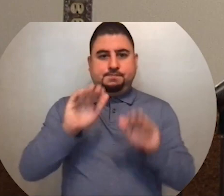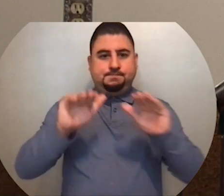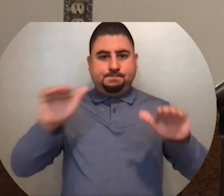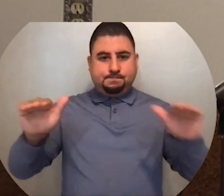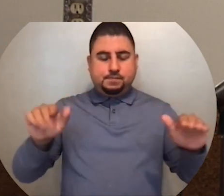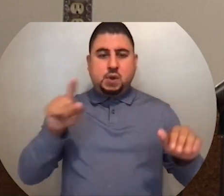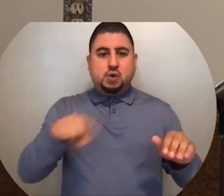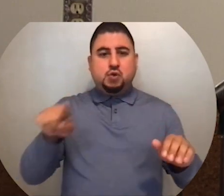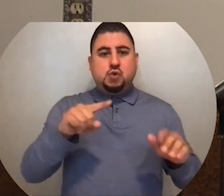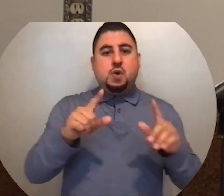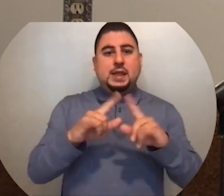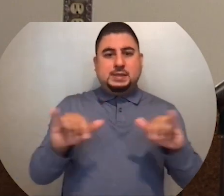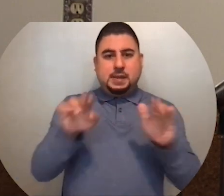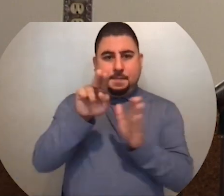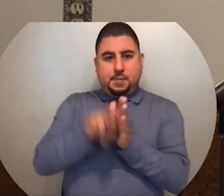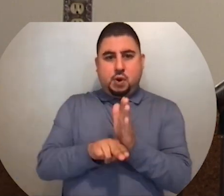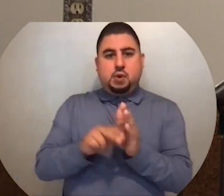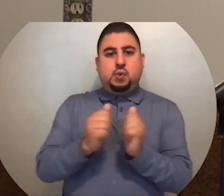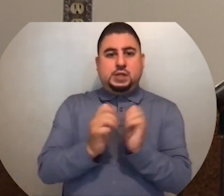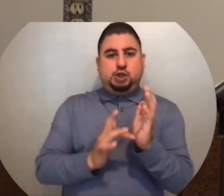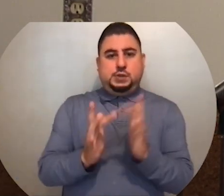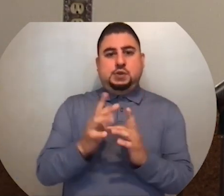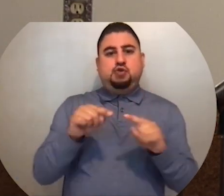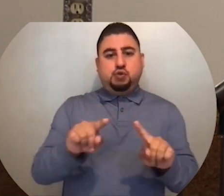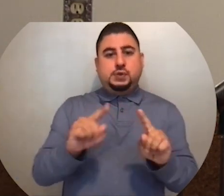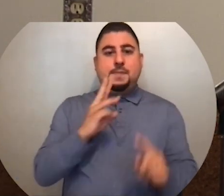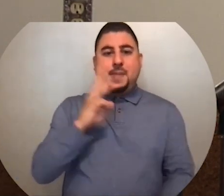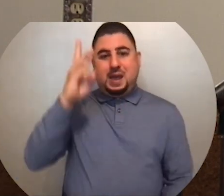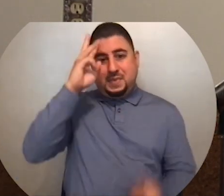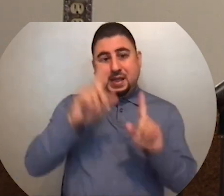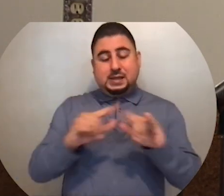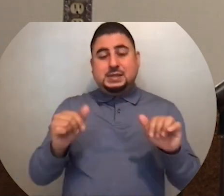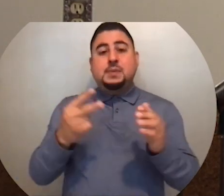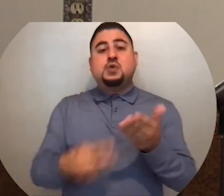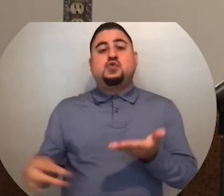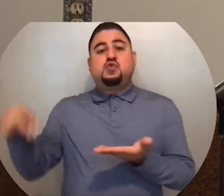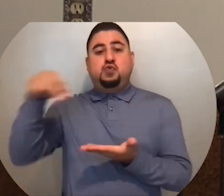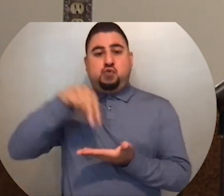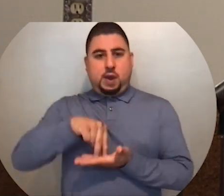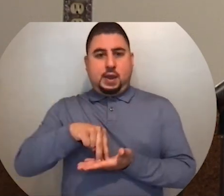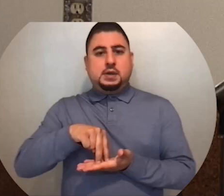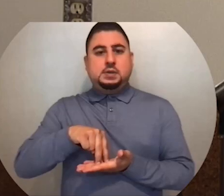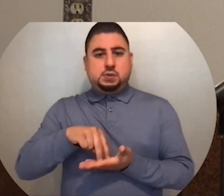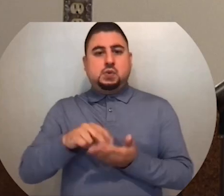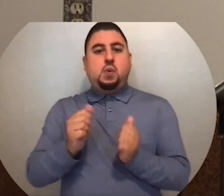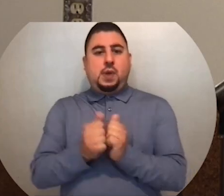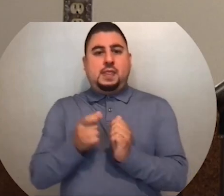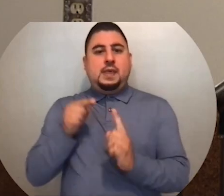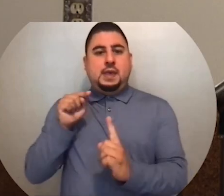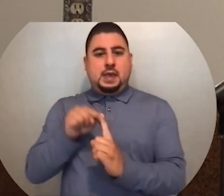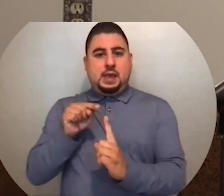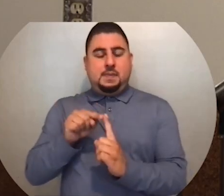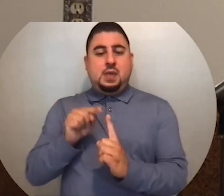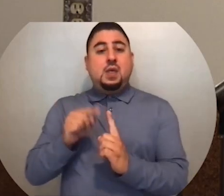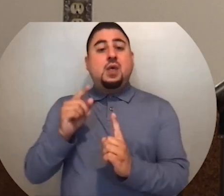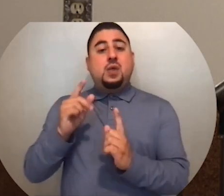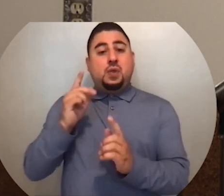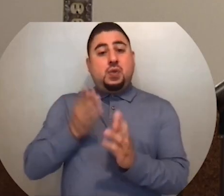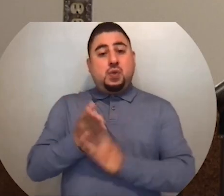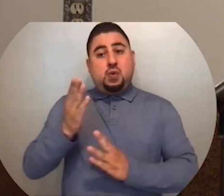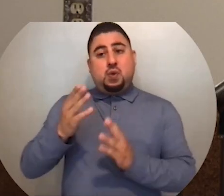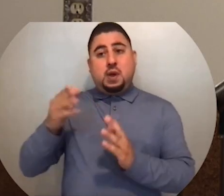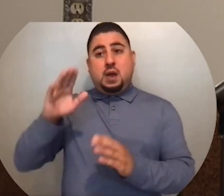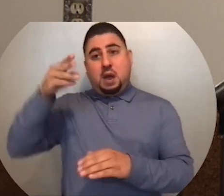you were buried with him in baptism, in which you were also raised with him, through faith in the power of